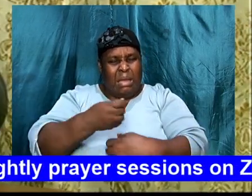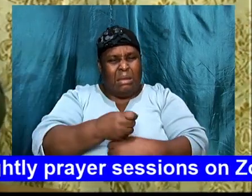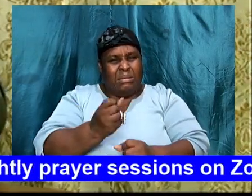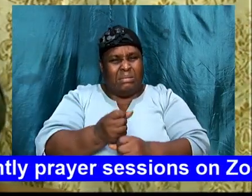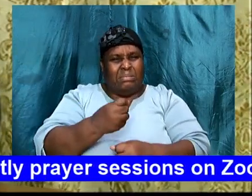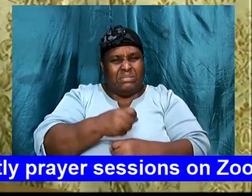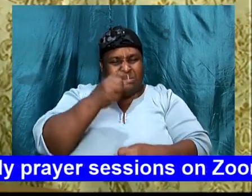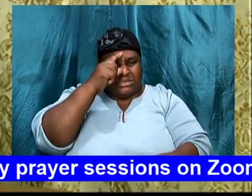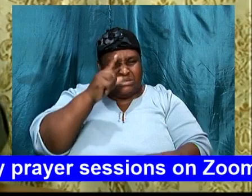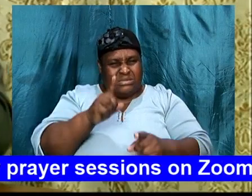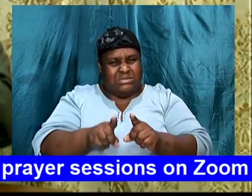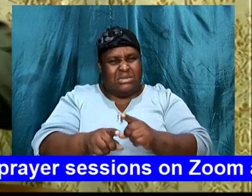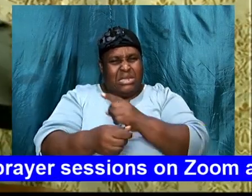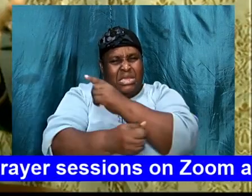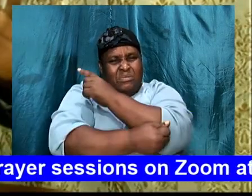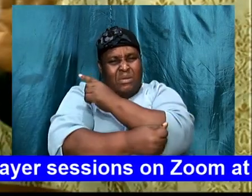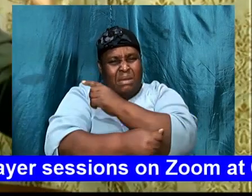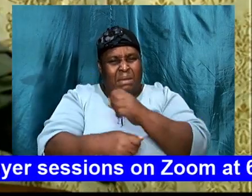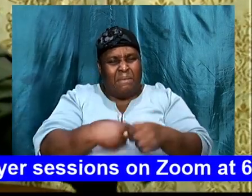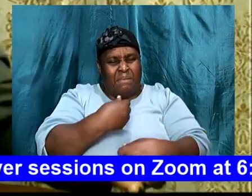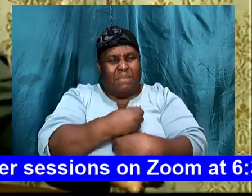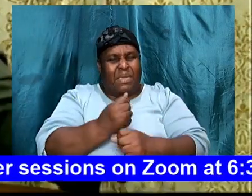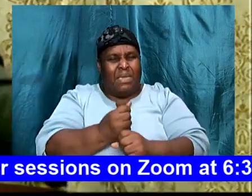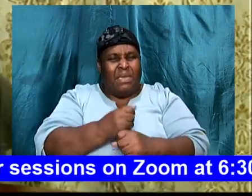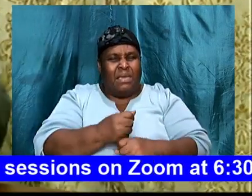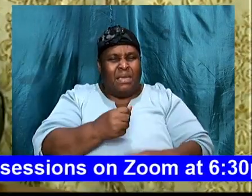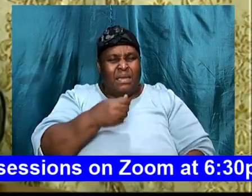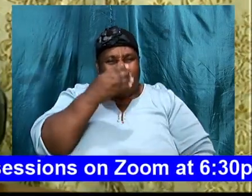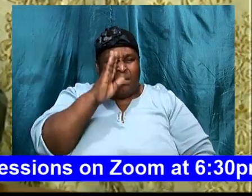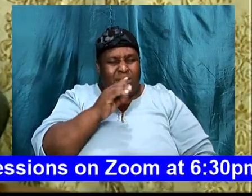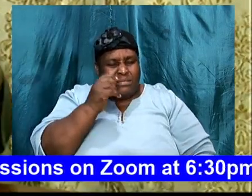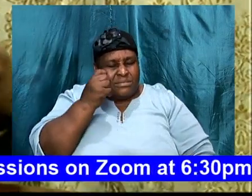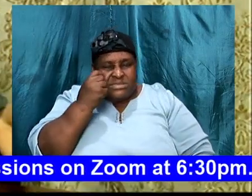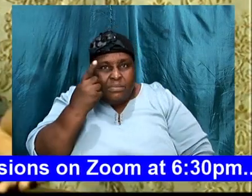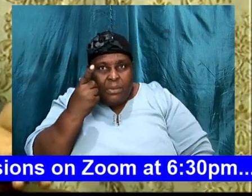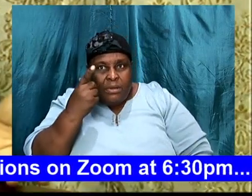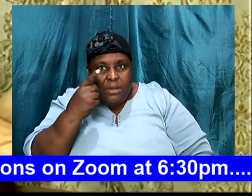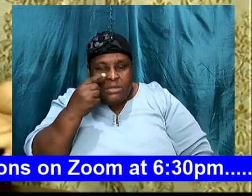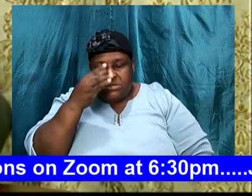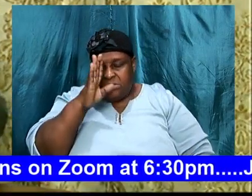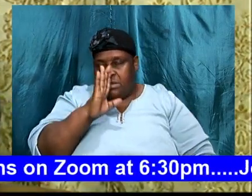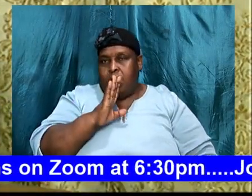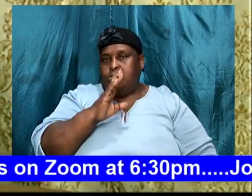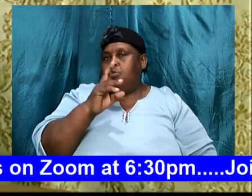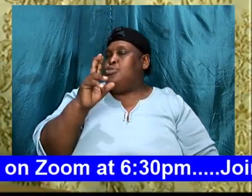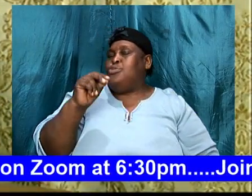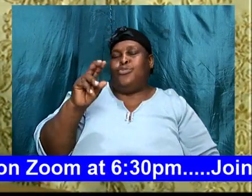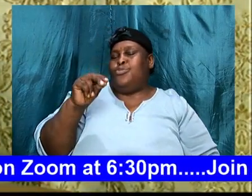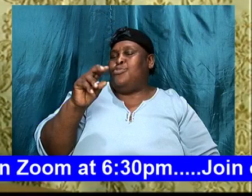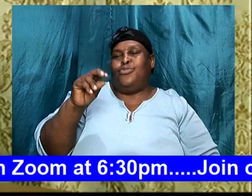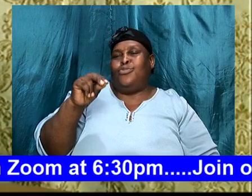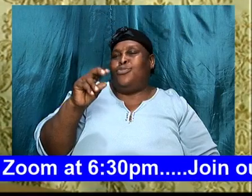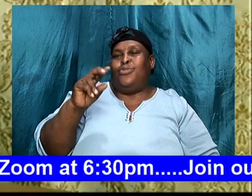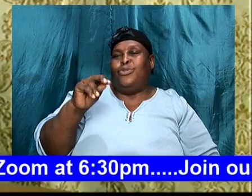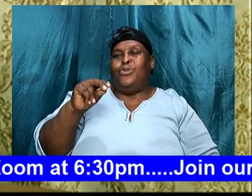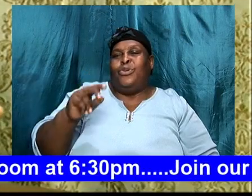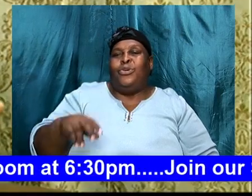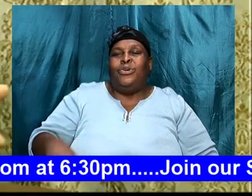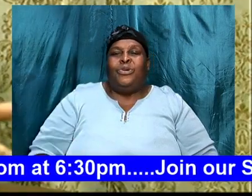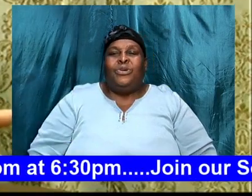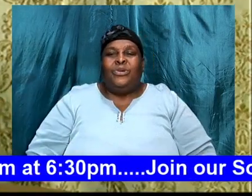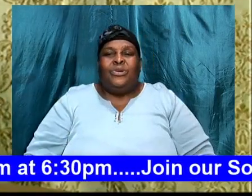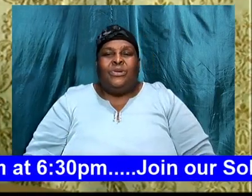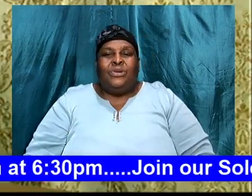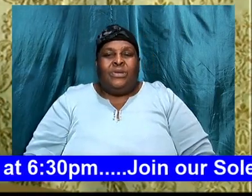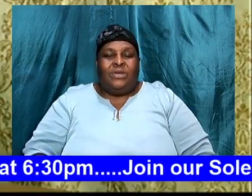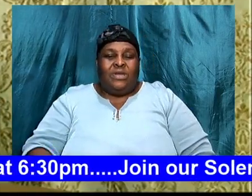because, and look here, how God, worked it like this, I cannot tell you, I can just, find little things,